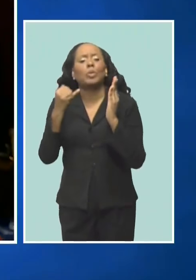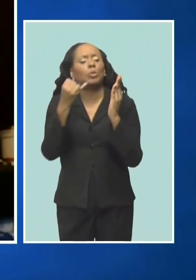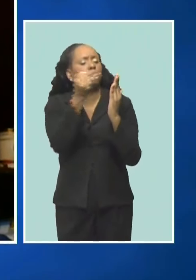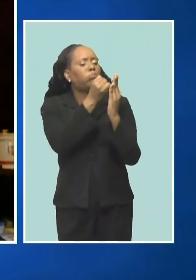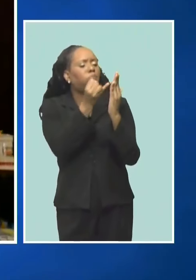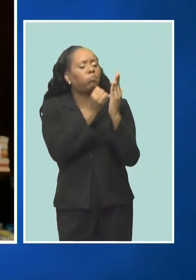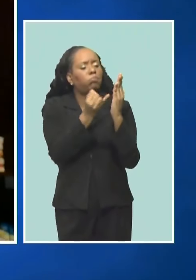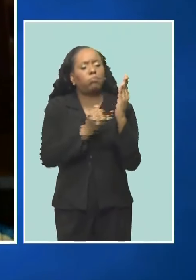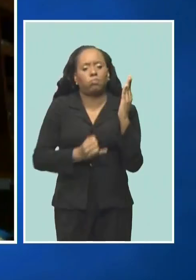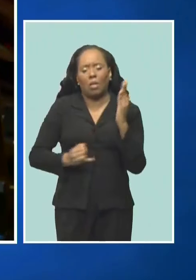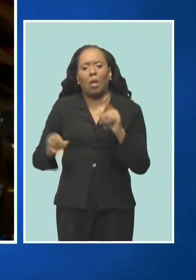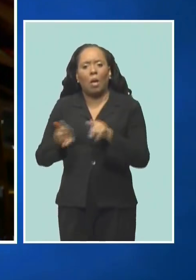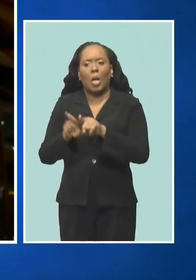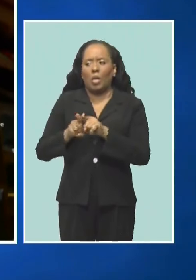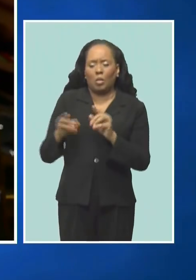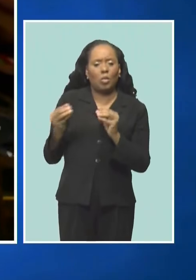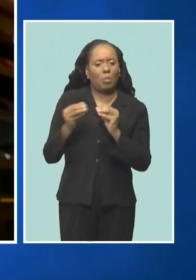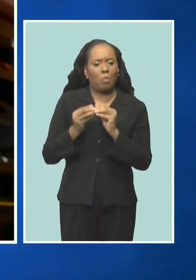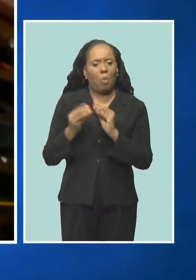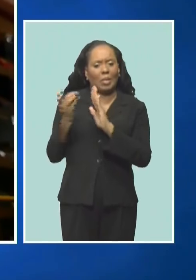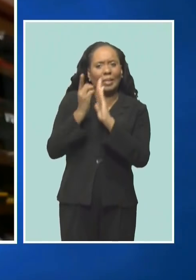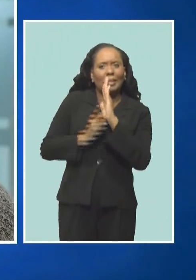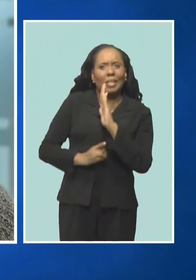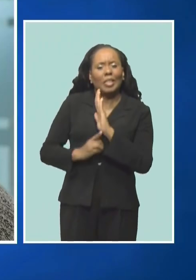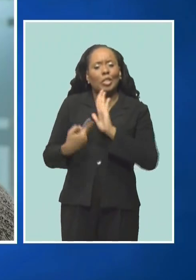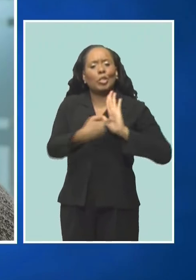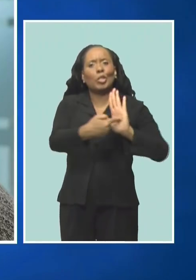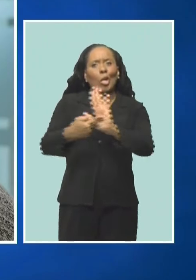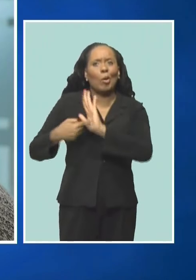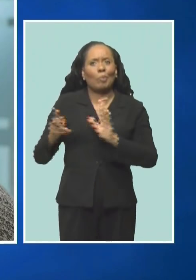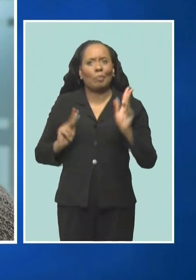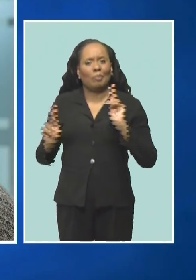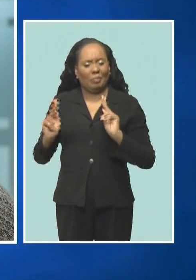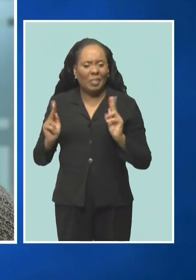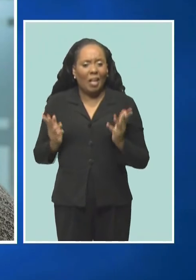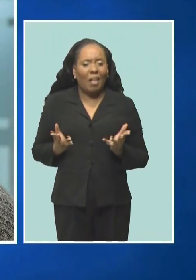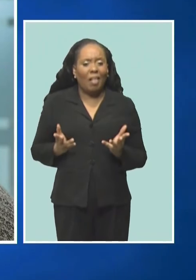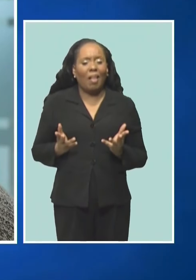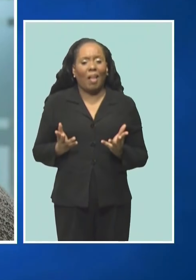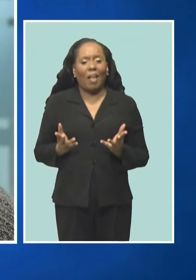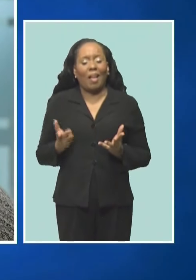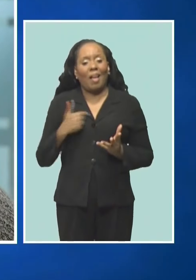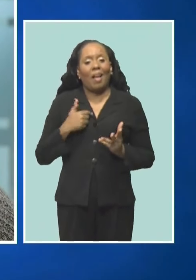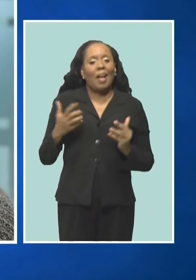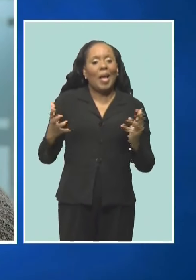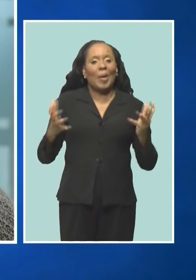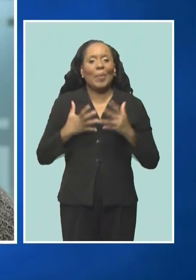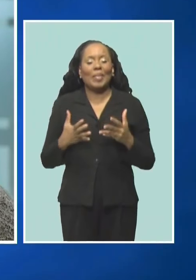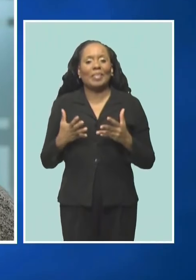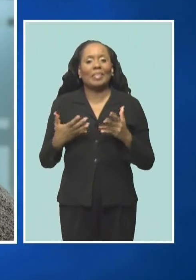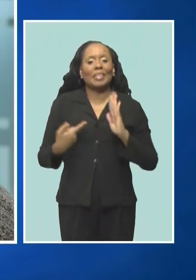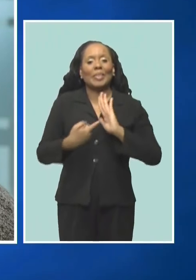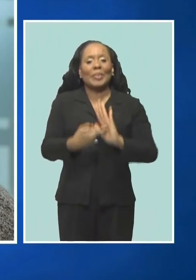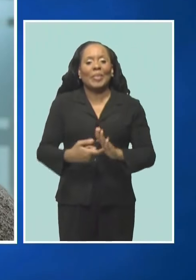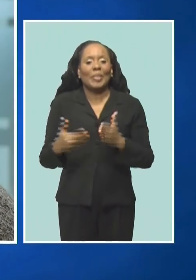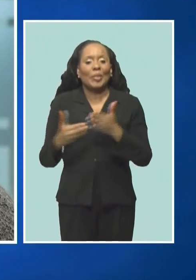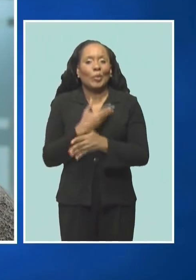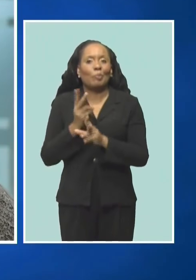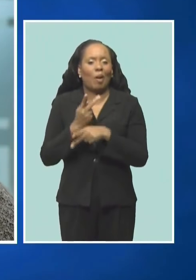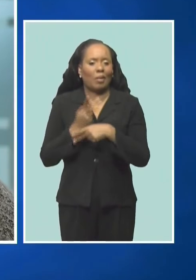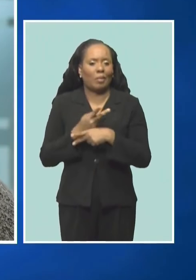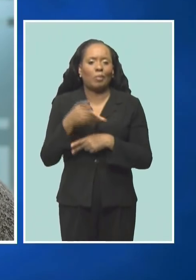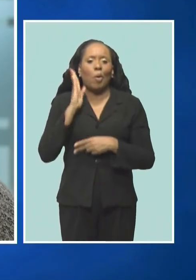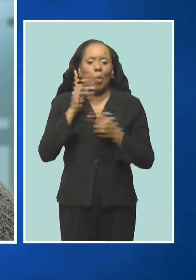aspects of what I do. And I wanted to do a new product line that I will announce later